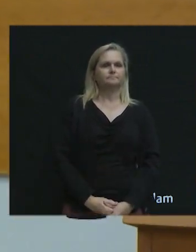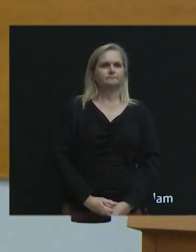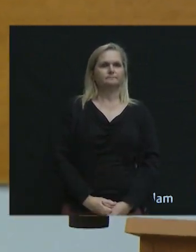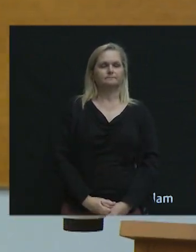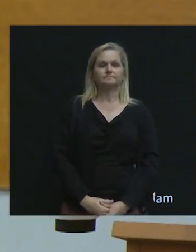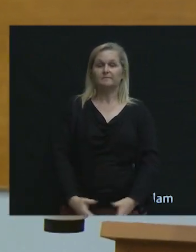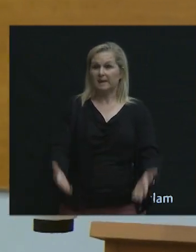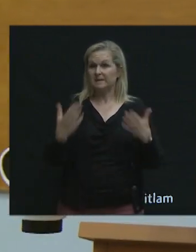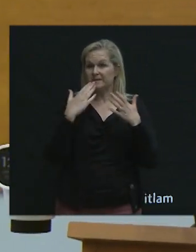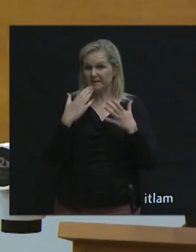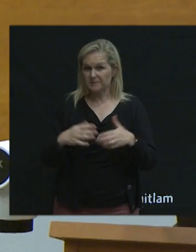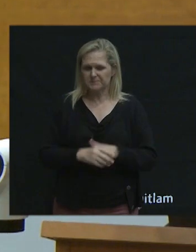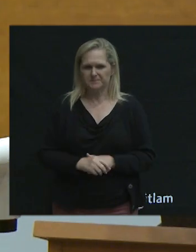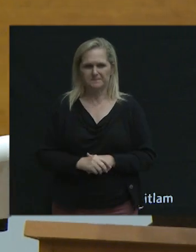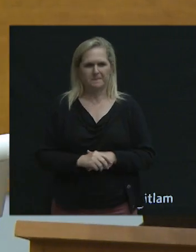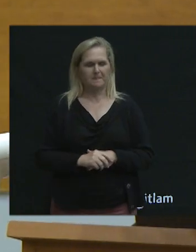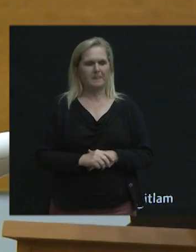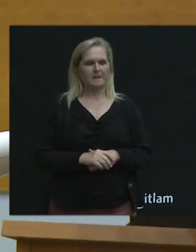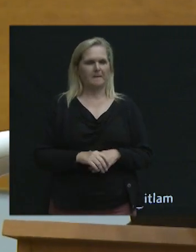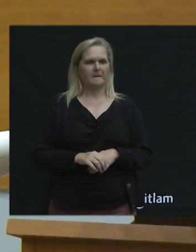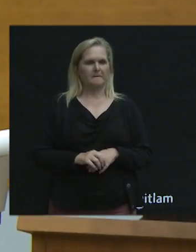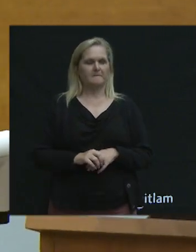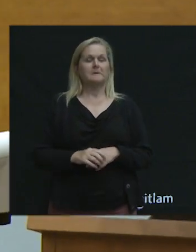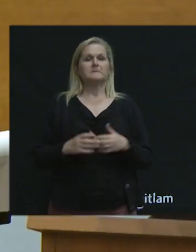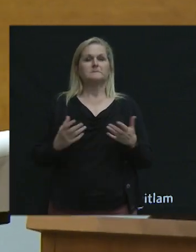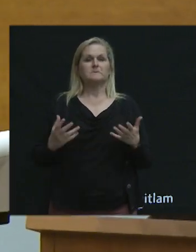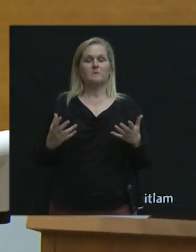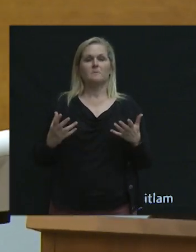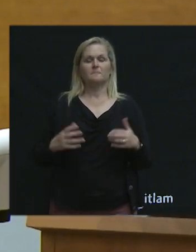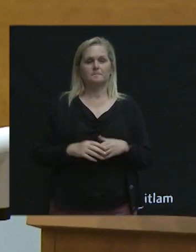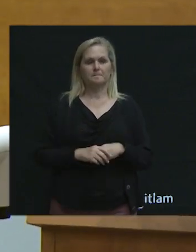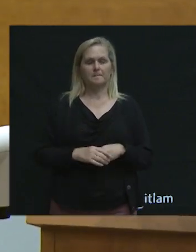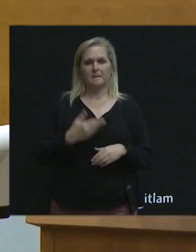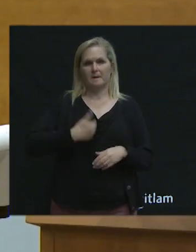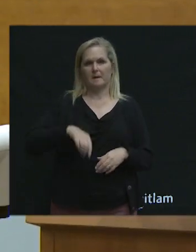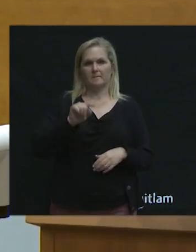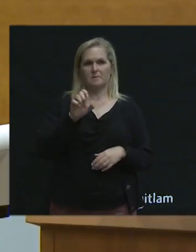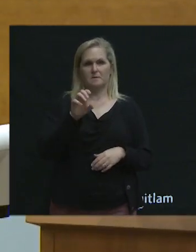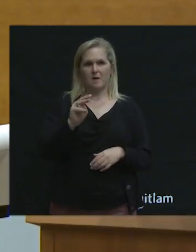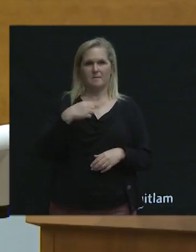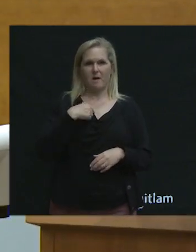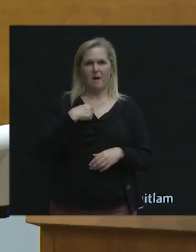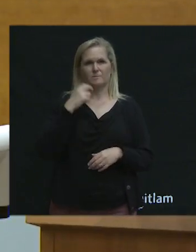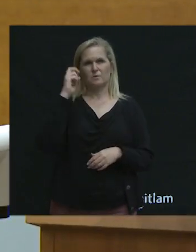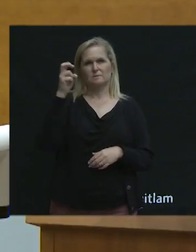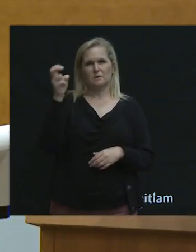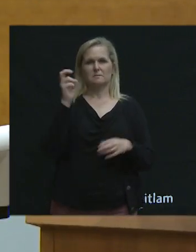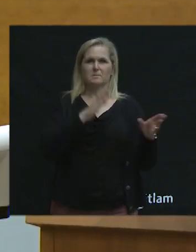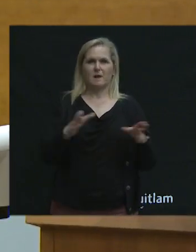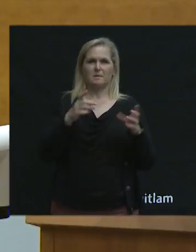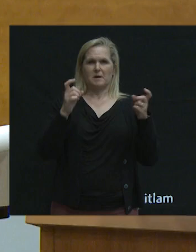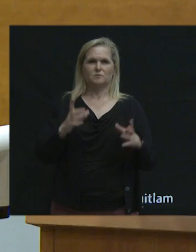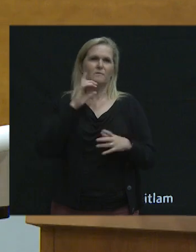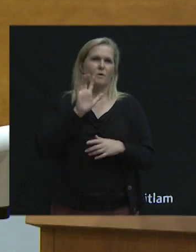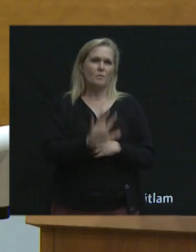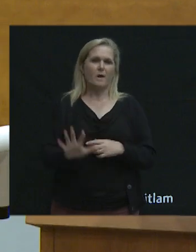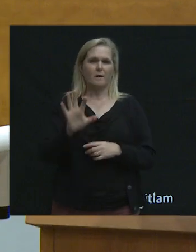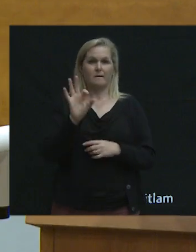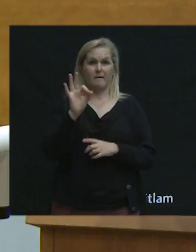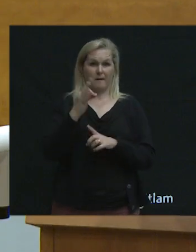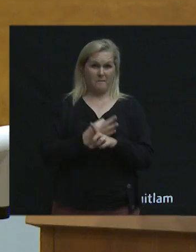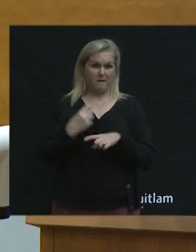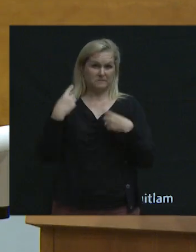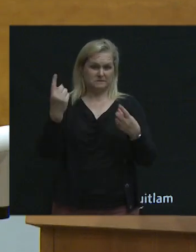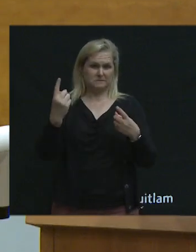Thank you very much. Um, so I'm Tom Thiviner. I've been, uh, the transportation planning manager for about, uh, nine